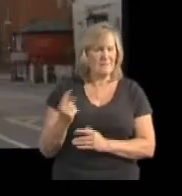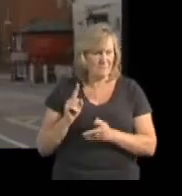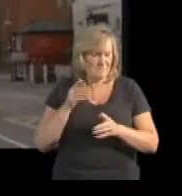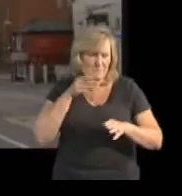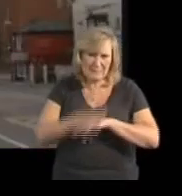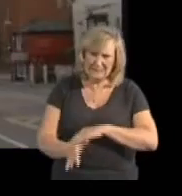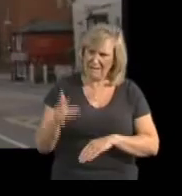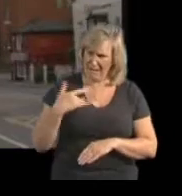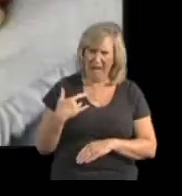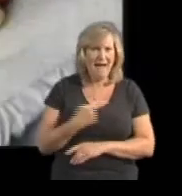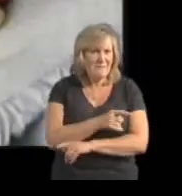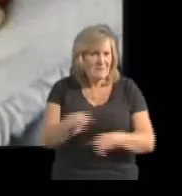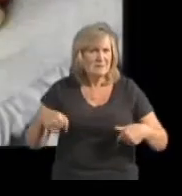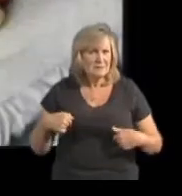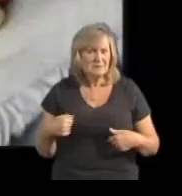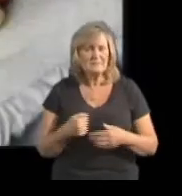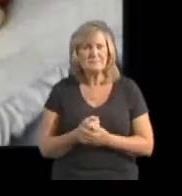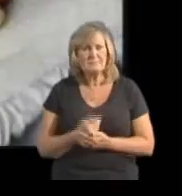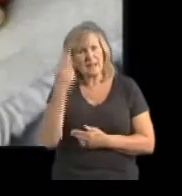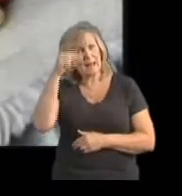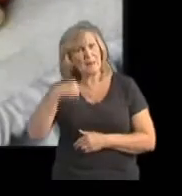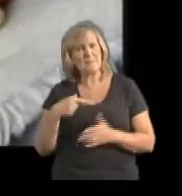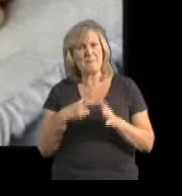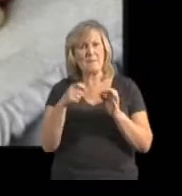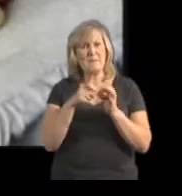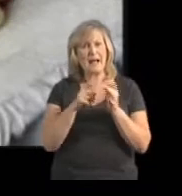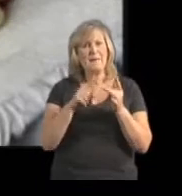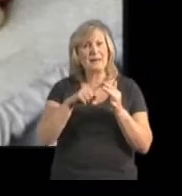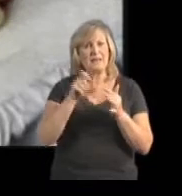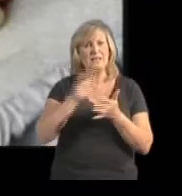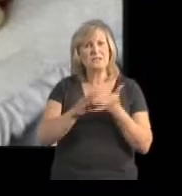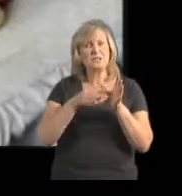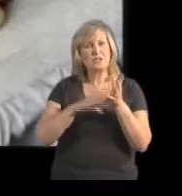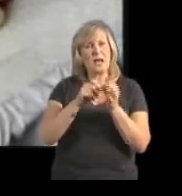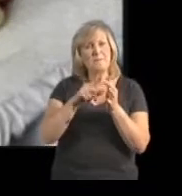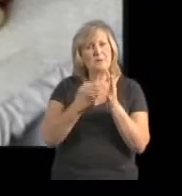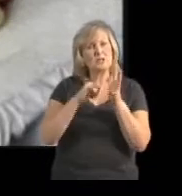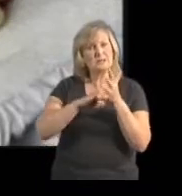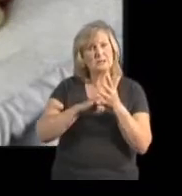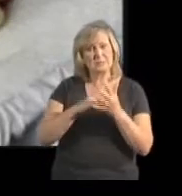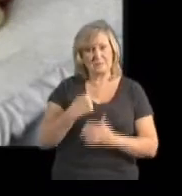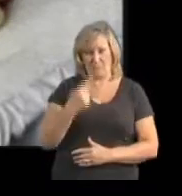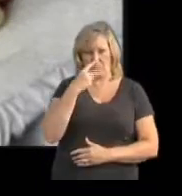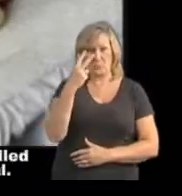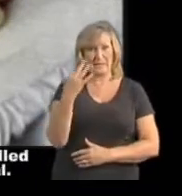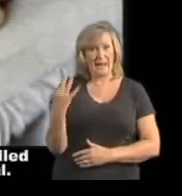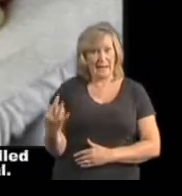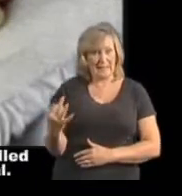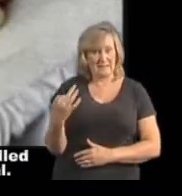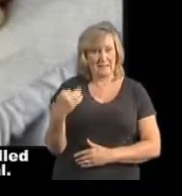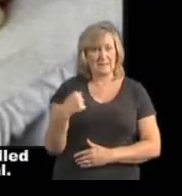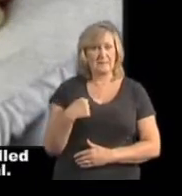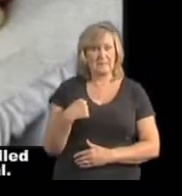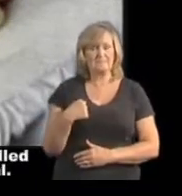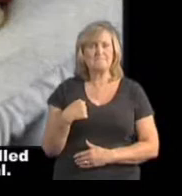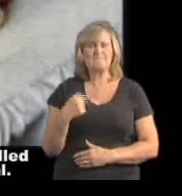busy lives. My name is Abby Chambers. I am 28 years old. I was born with